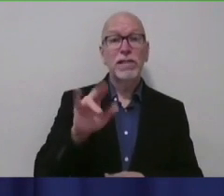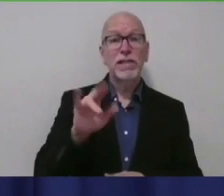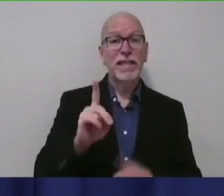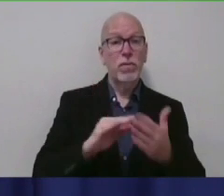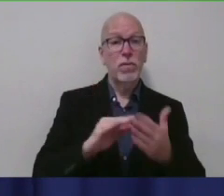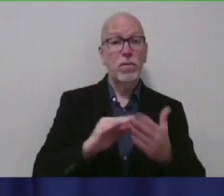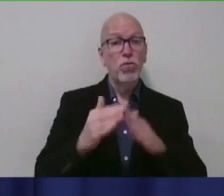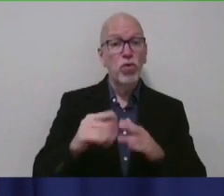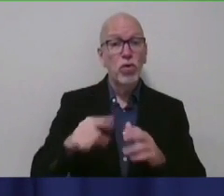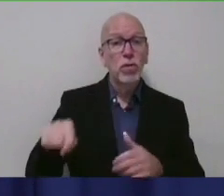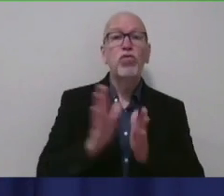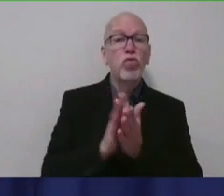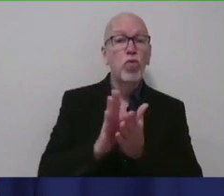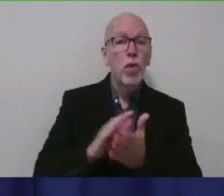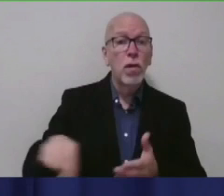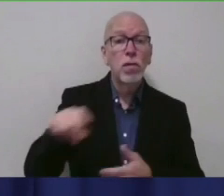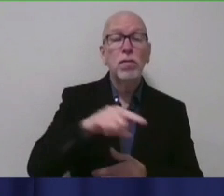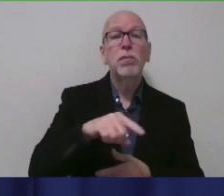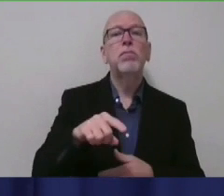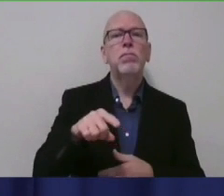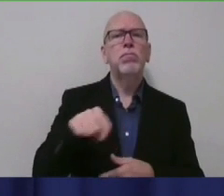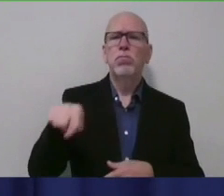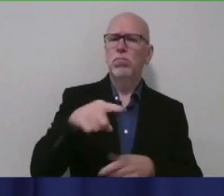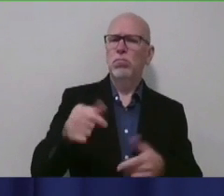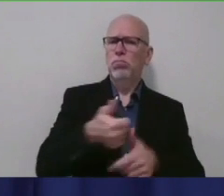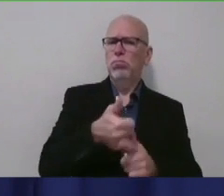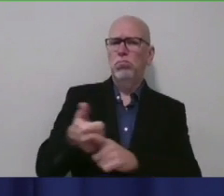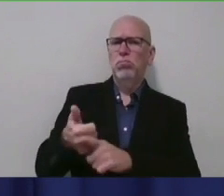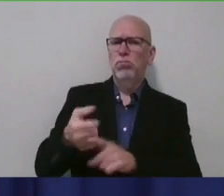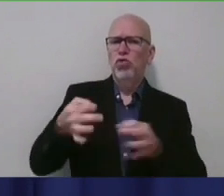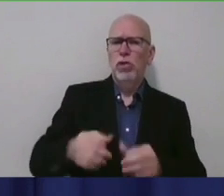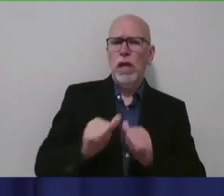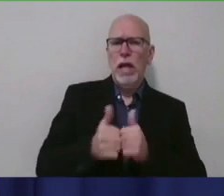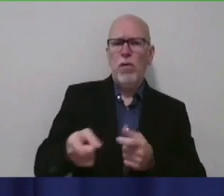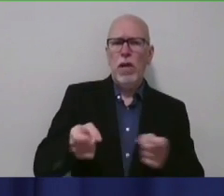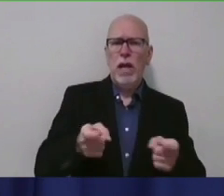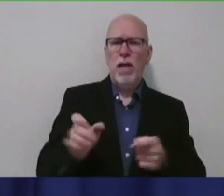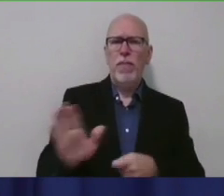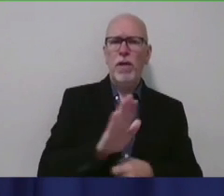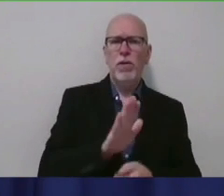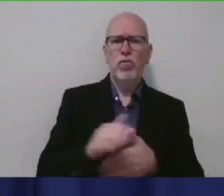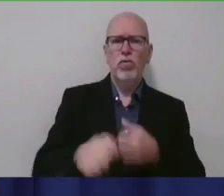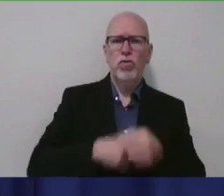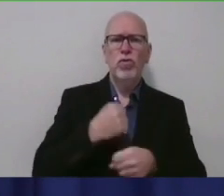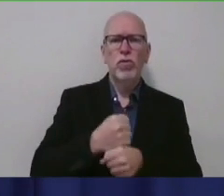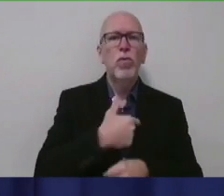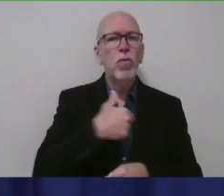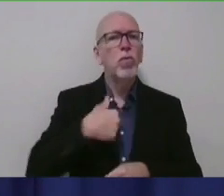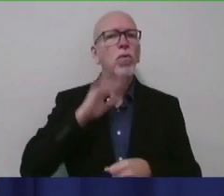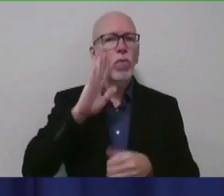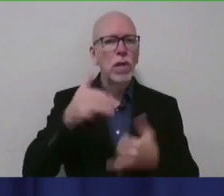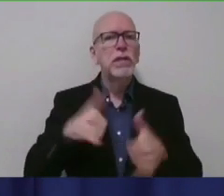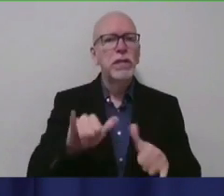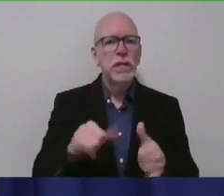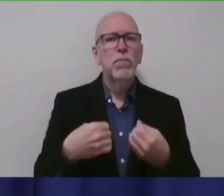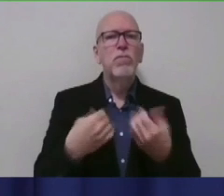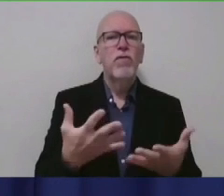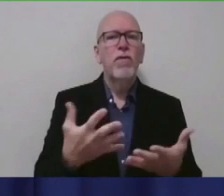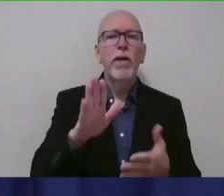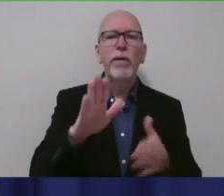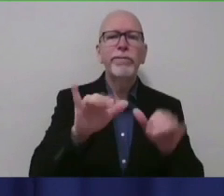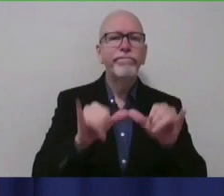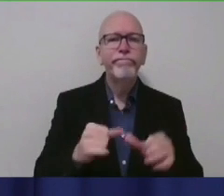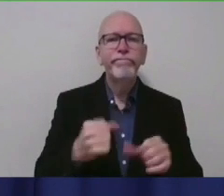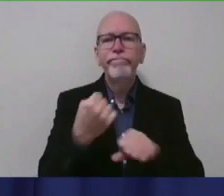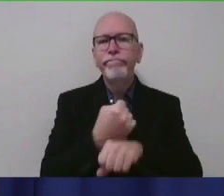are authorized to determine how they want to handle the school year. We will continue to provide counties our metrics so that they can closely